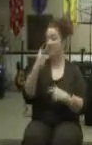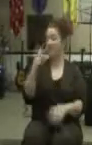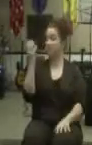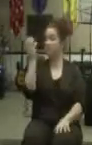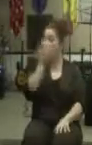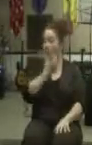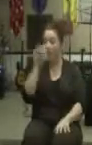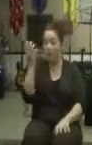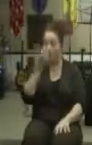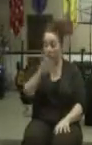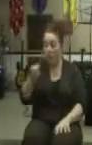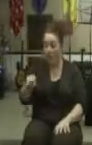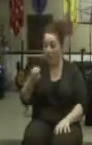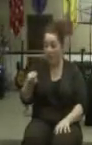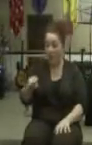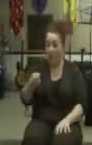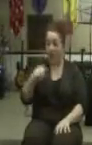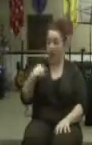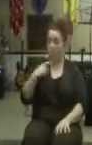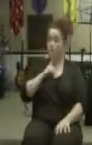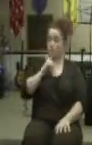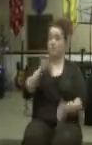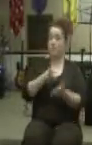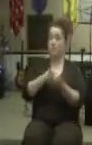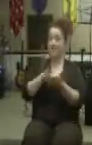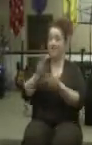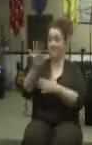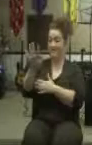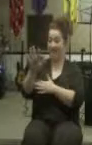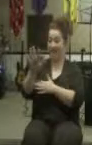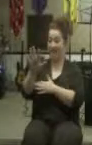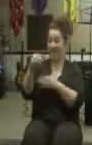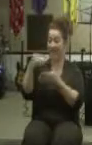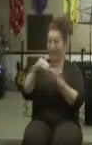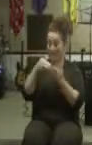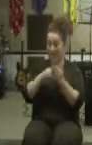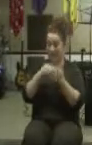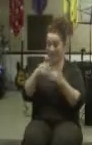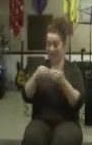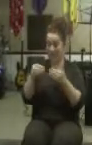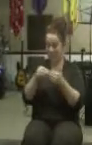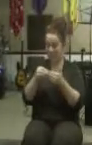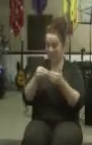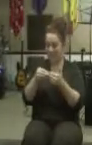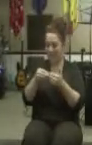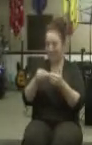And when you see it, you're like, man, I really got paid. I got $5 million.